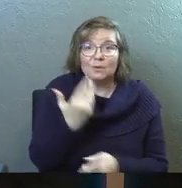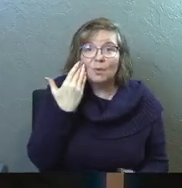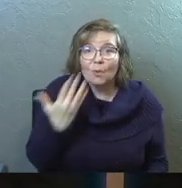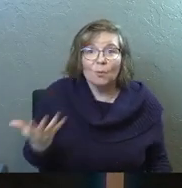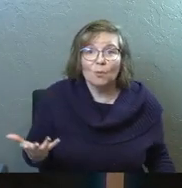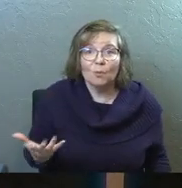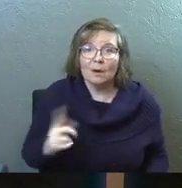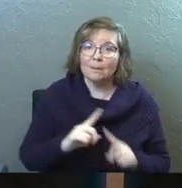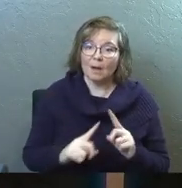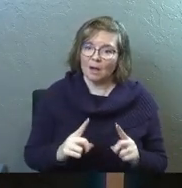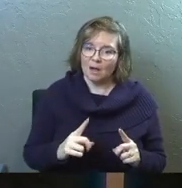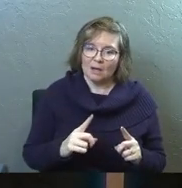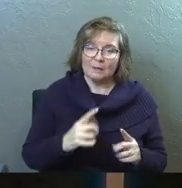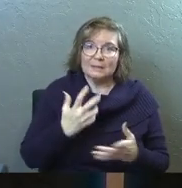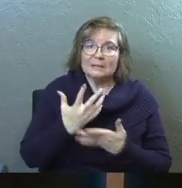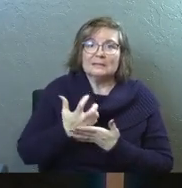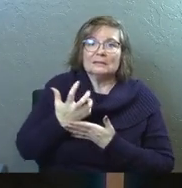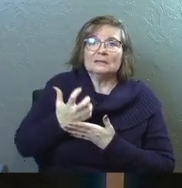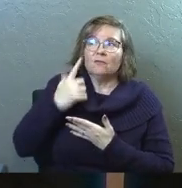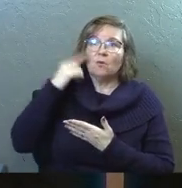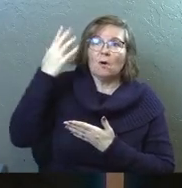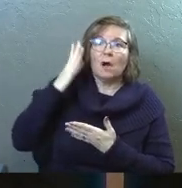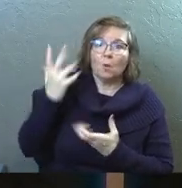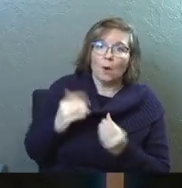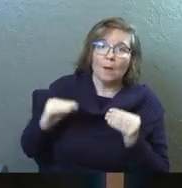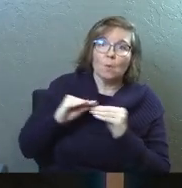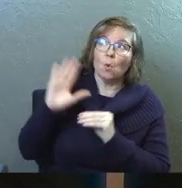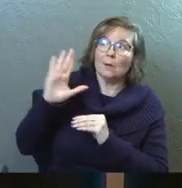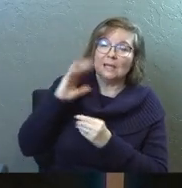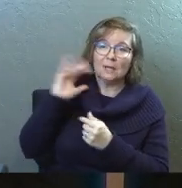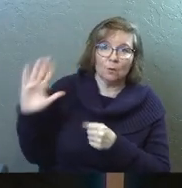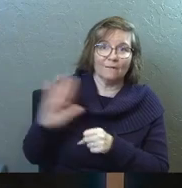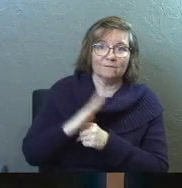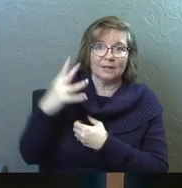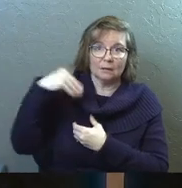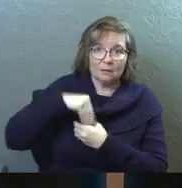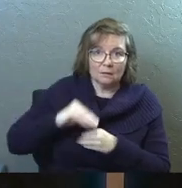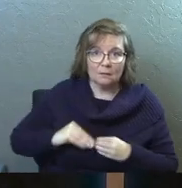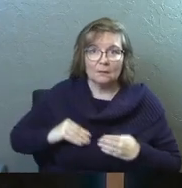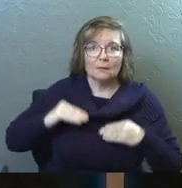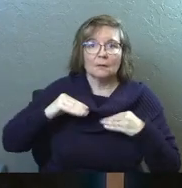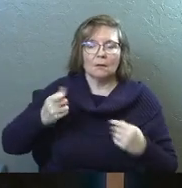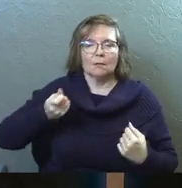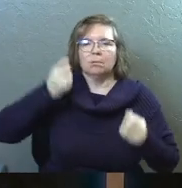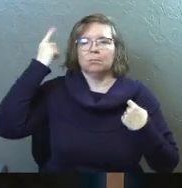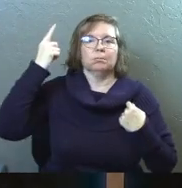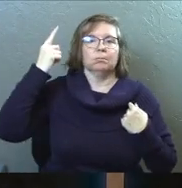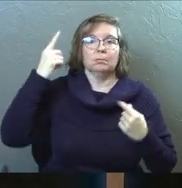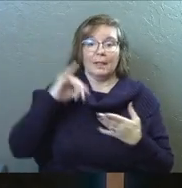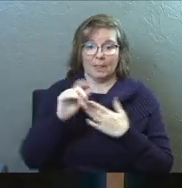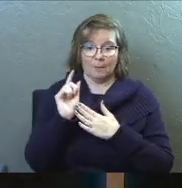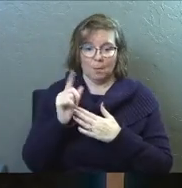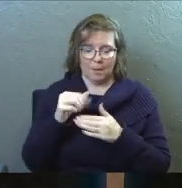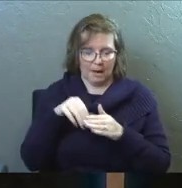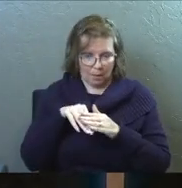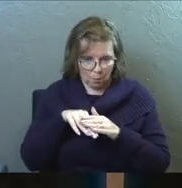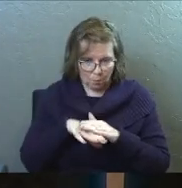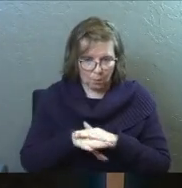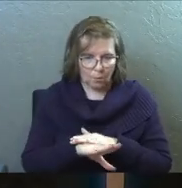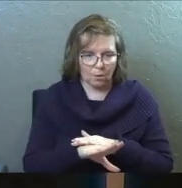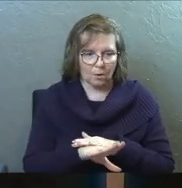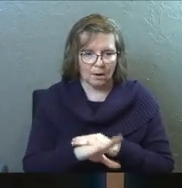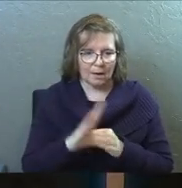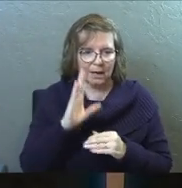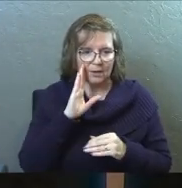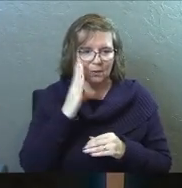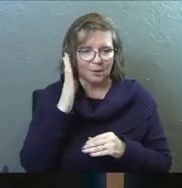You don't. But be desperate for God. Want more, he'll fill you. And God, in that moment, I walked into that room and